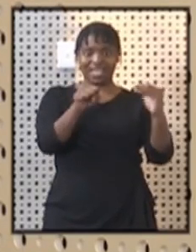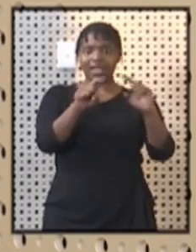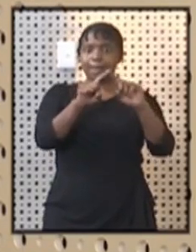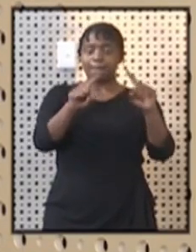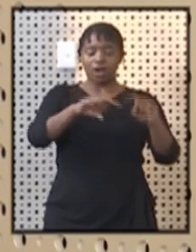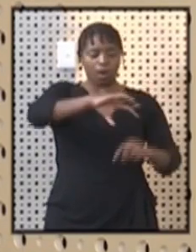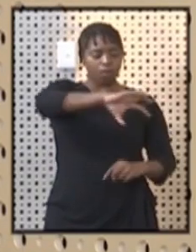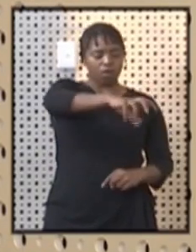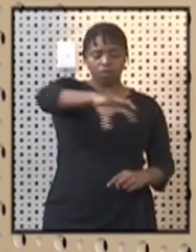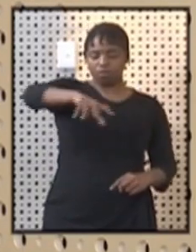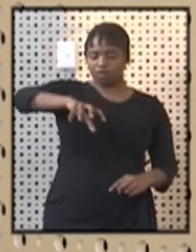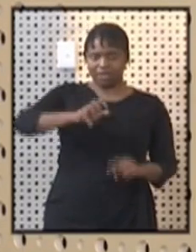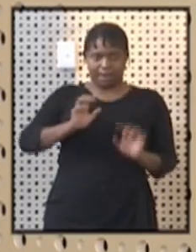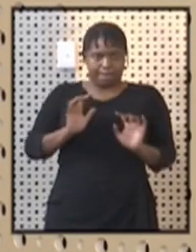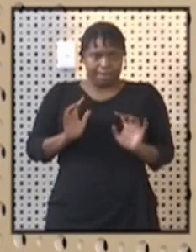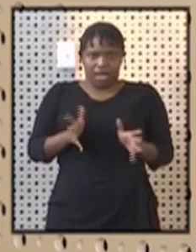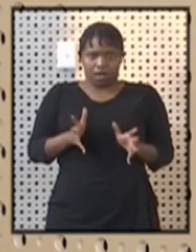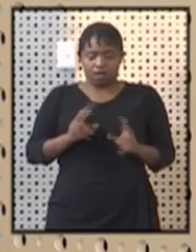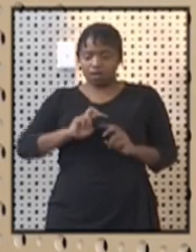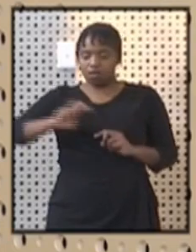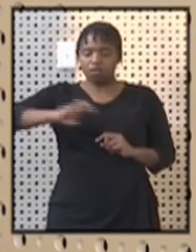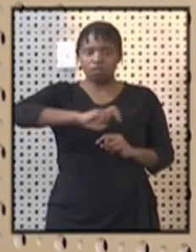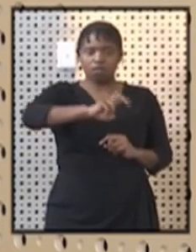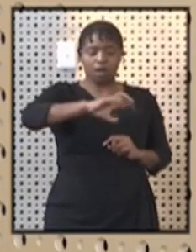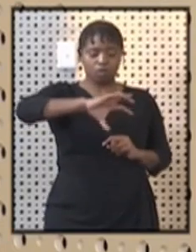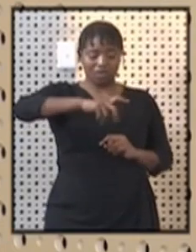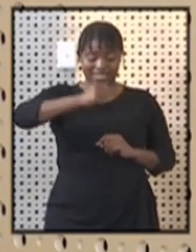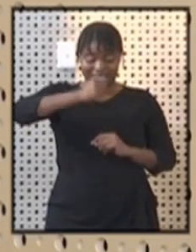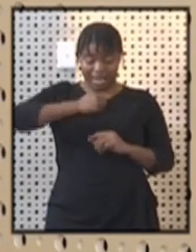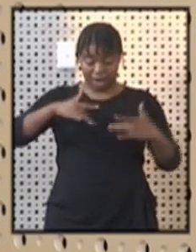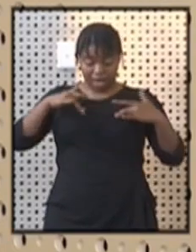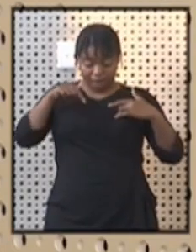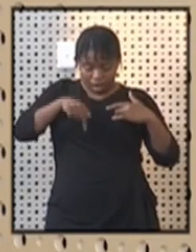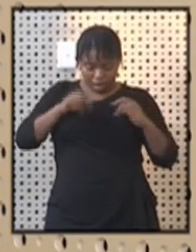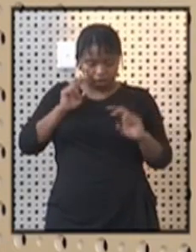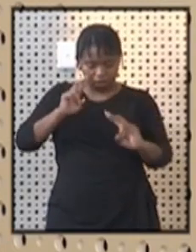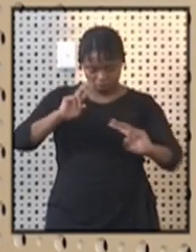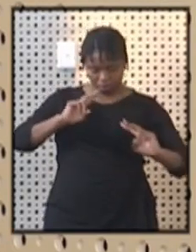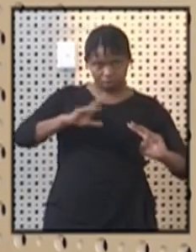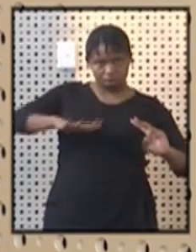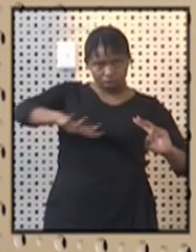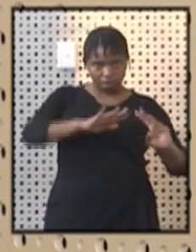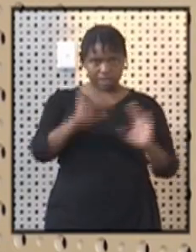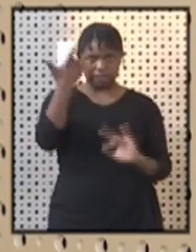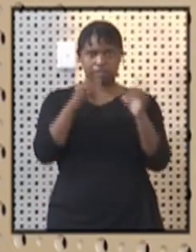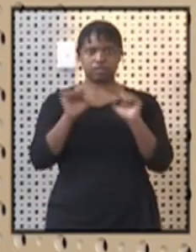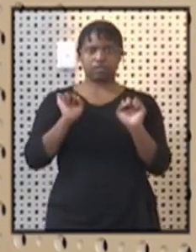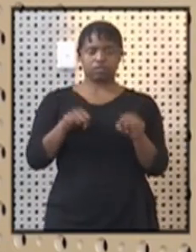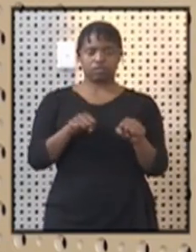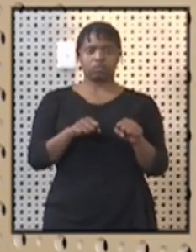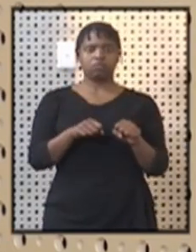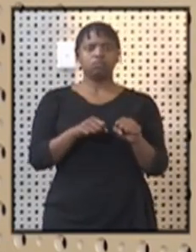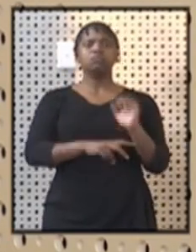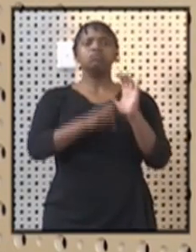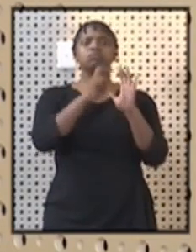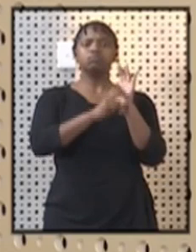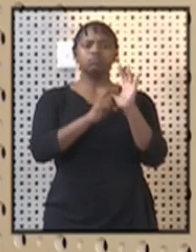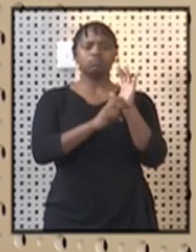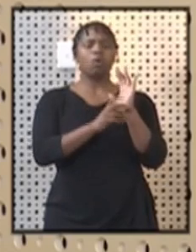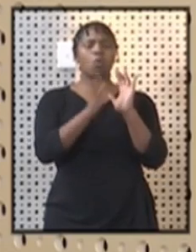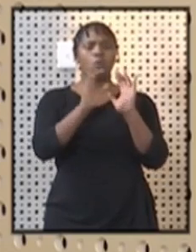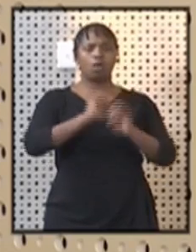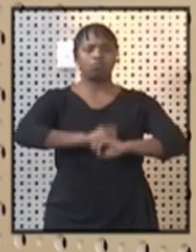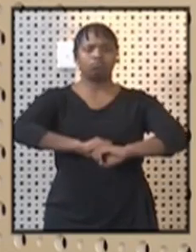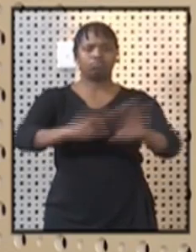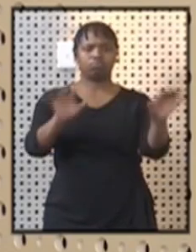No more in terms of the directions that we will be issuing once the regulations have been published. It will be expected